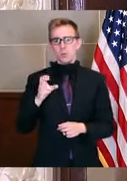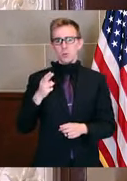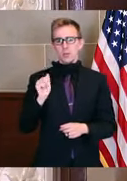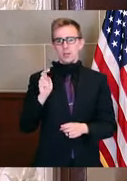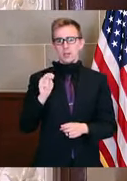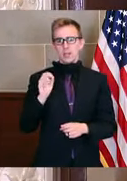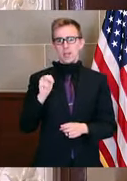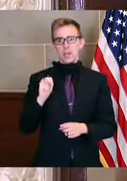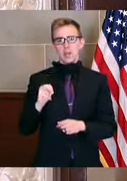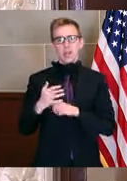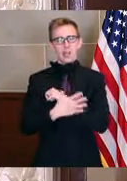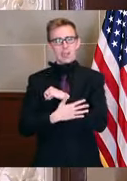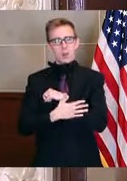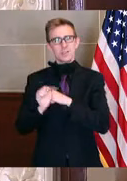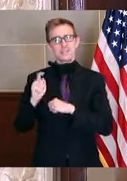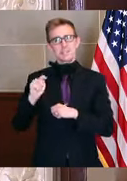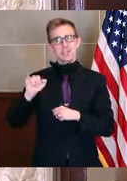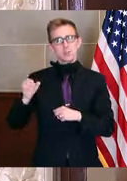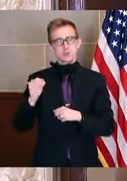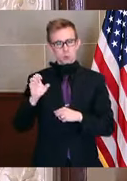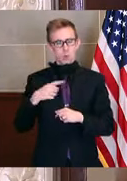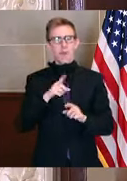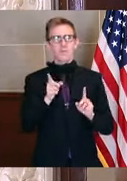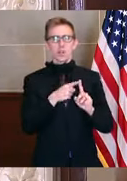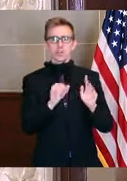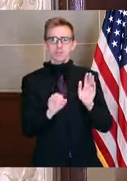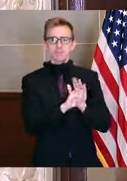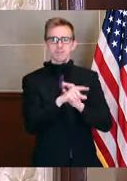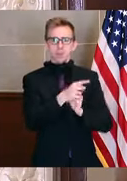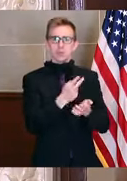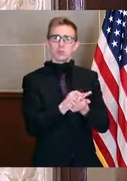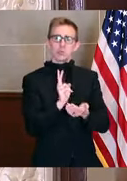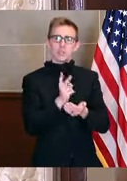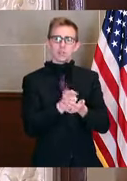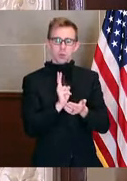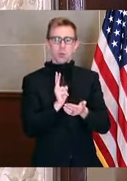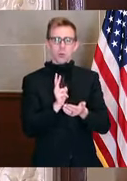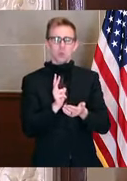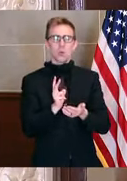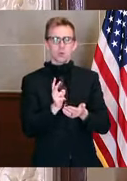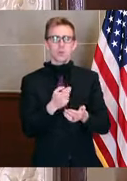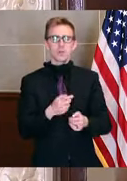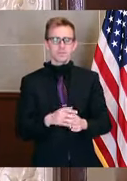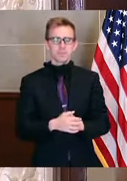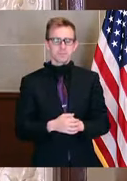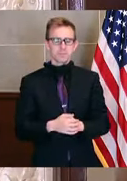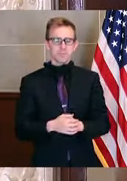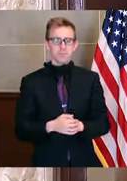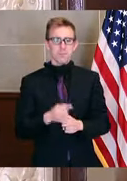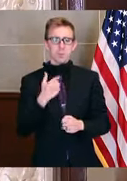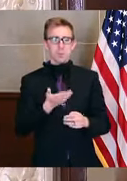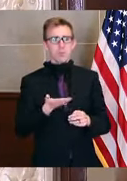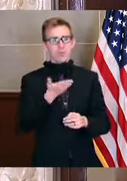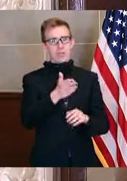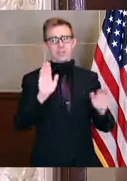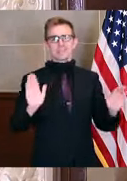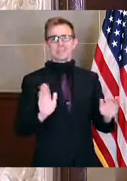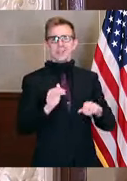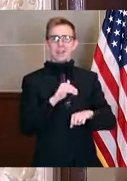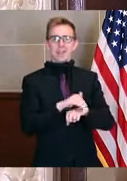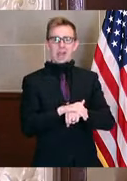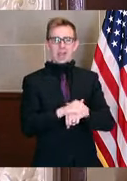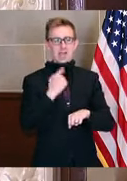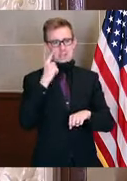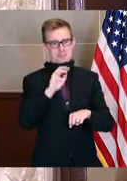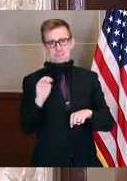now, it's St. Joseph. So we had our first case identified there two weeks ago tomorrow and we were in there on Sunday night. I think it was on